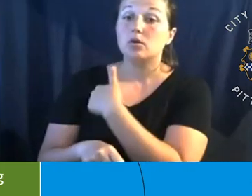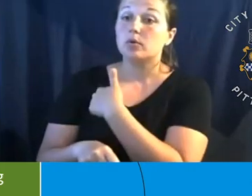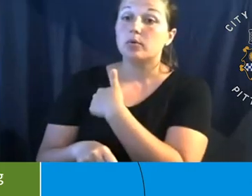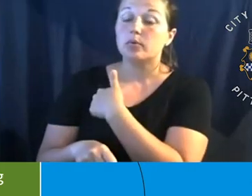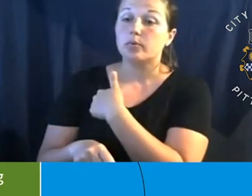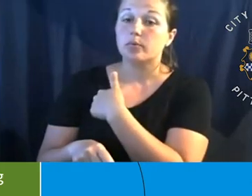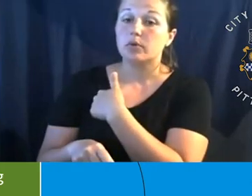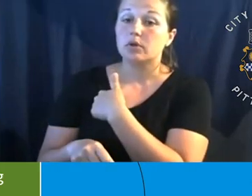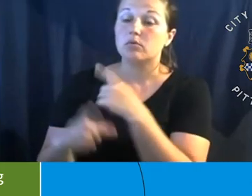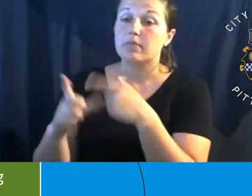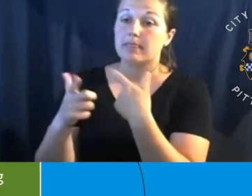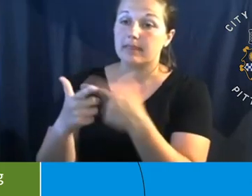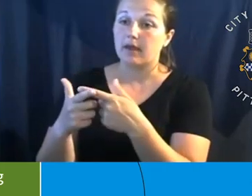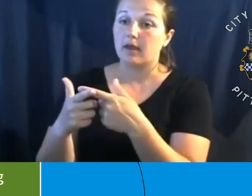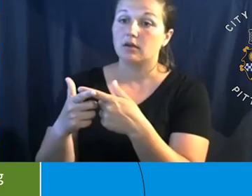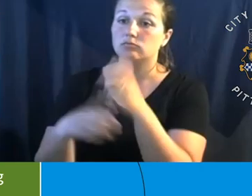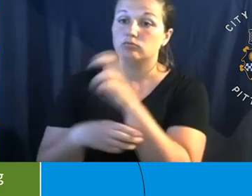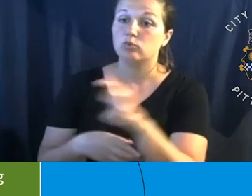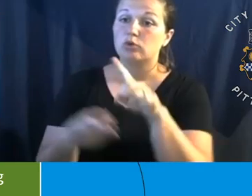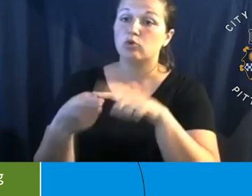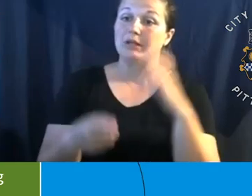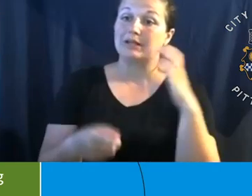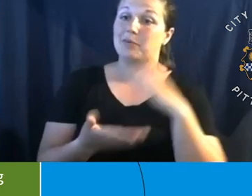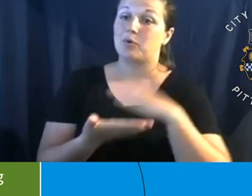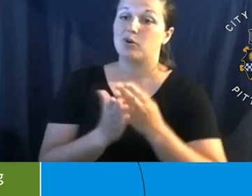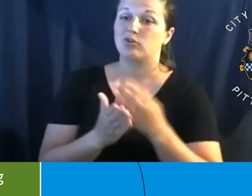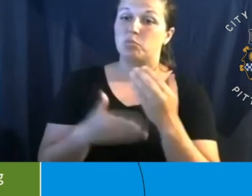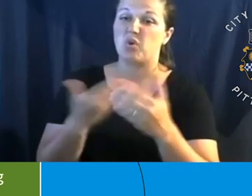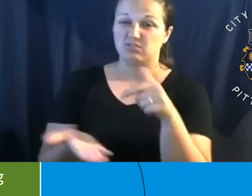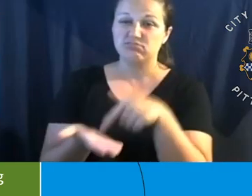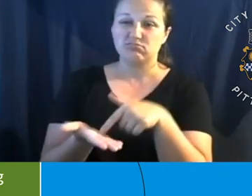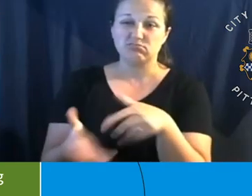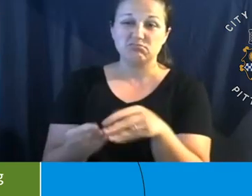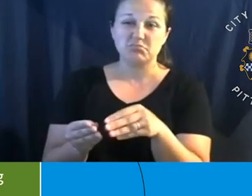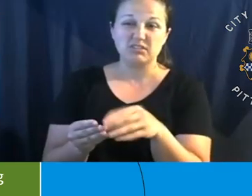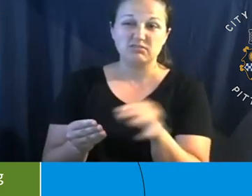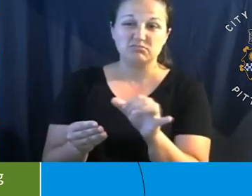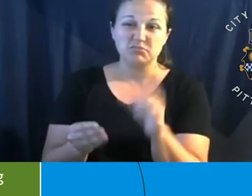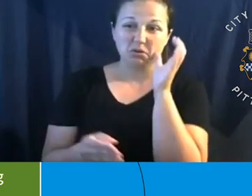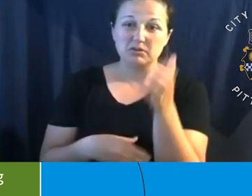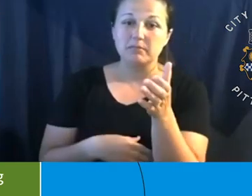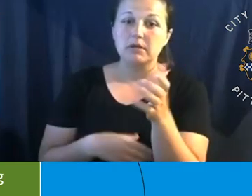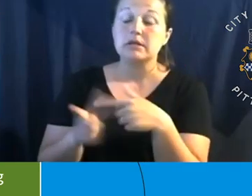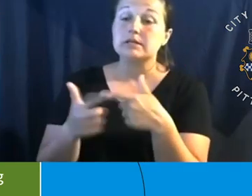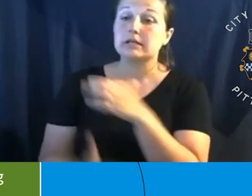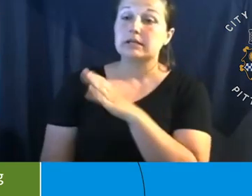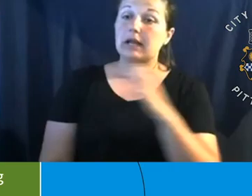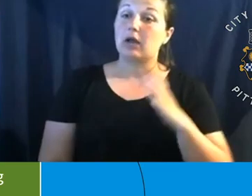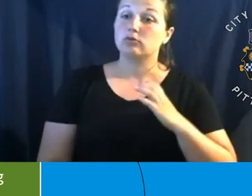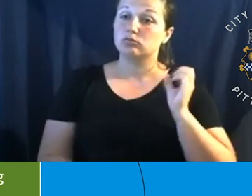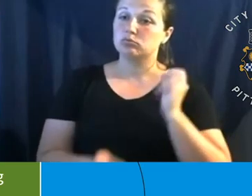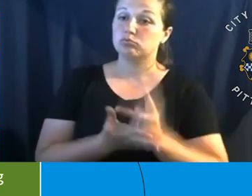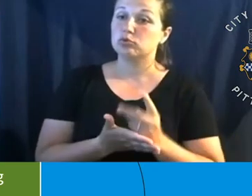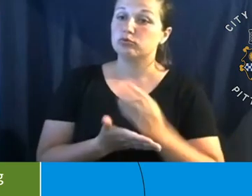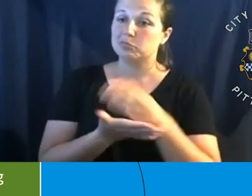budget process that we are in now. Um, you know, the council would then, you know, approve that budget and, um,